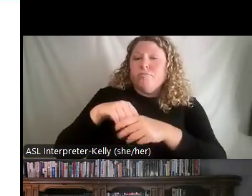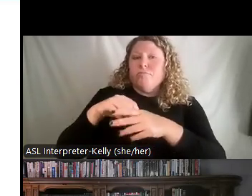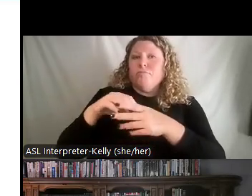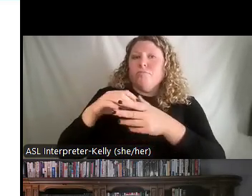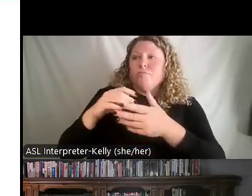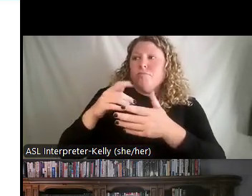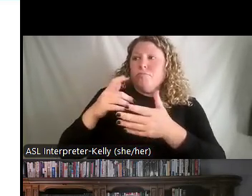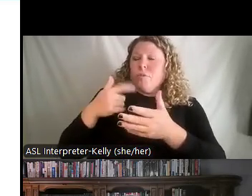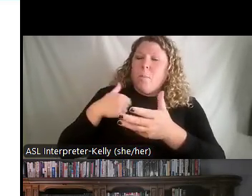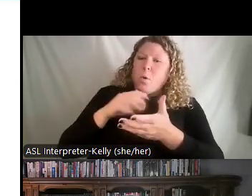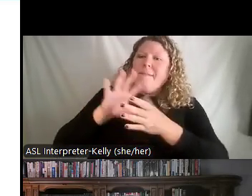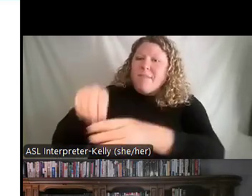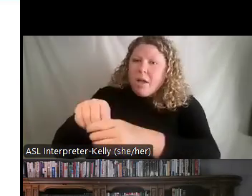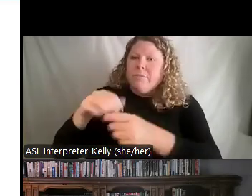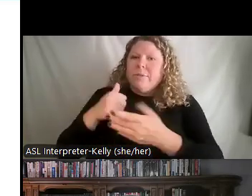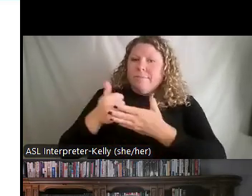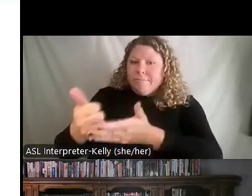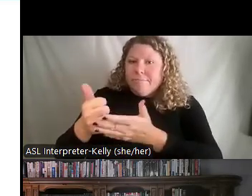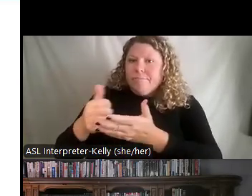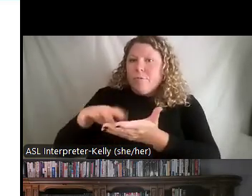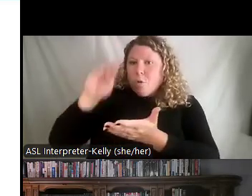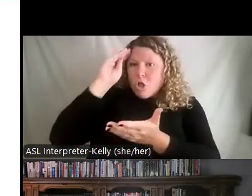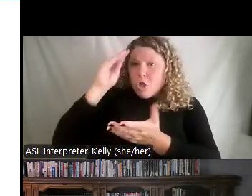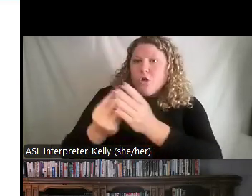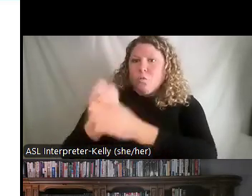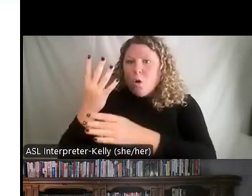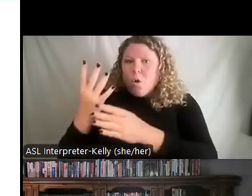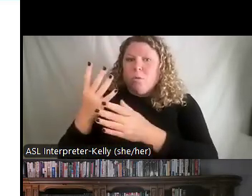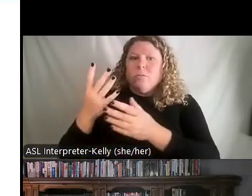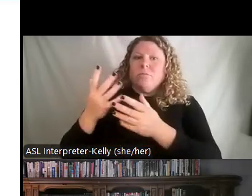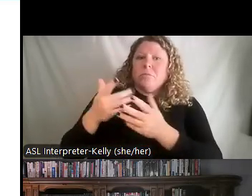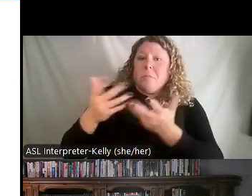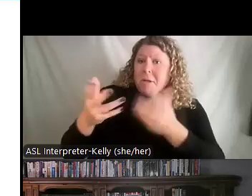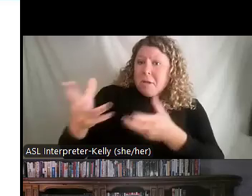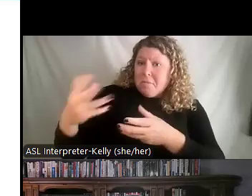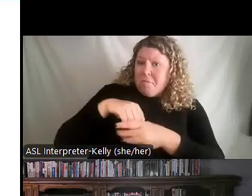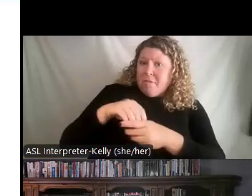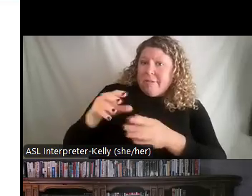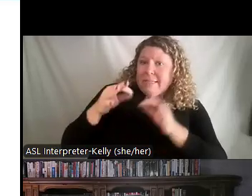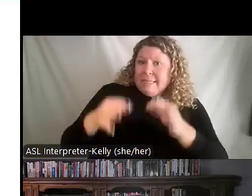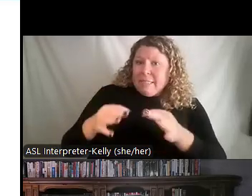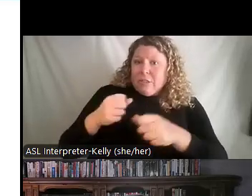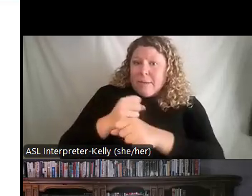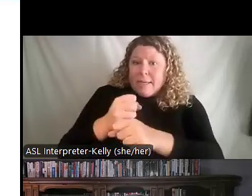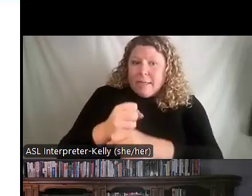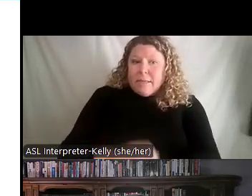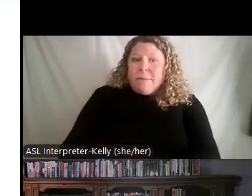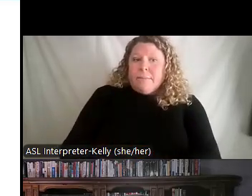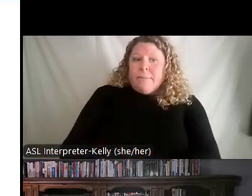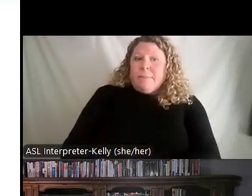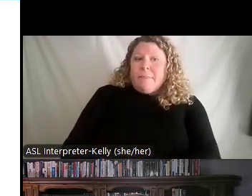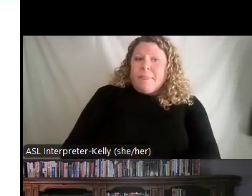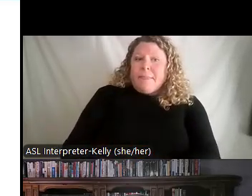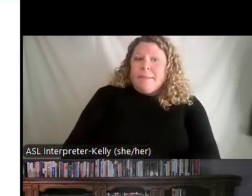grow, involvement and influence in the decision-making. We're still, as the leader,